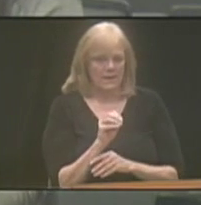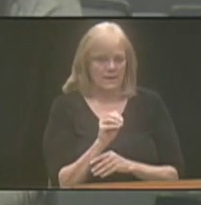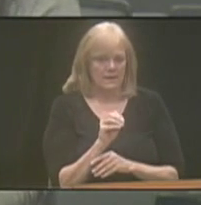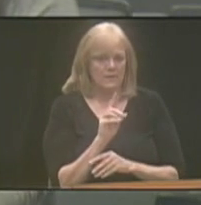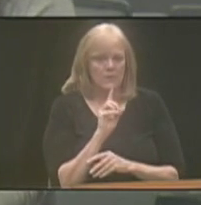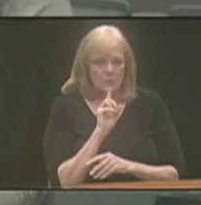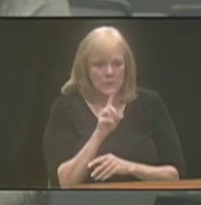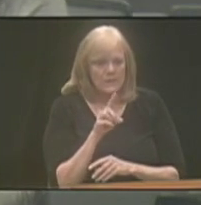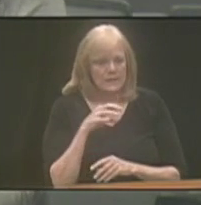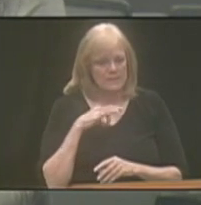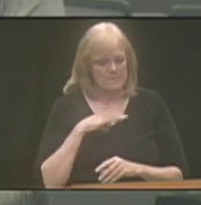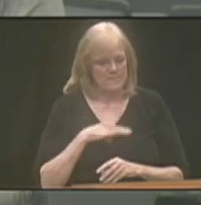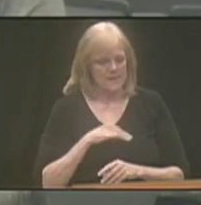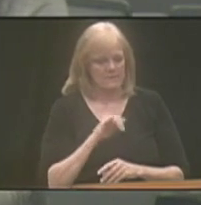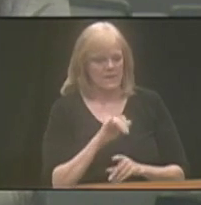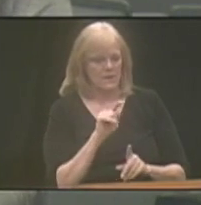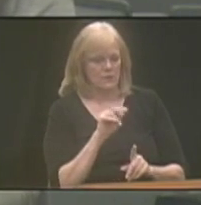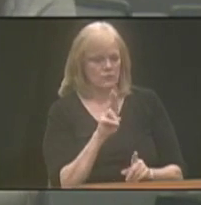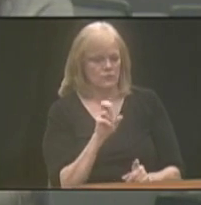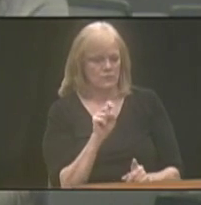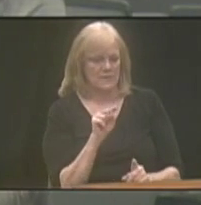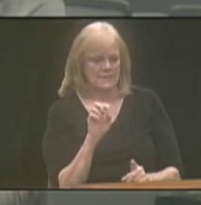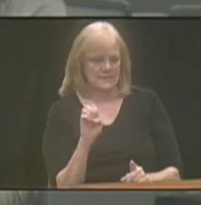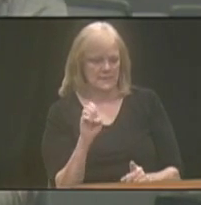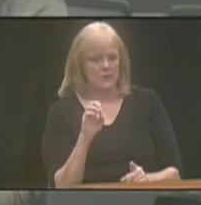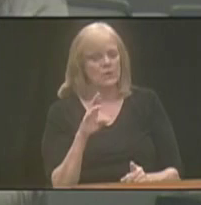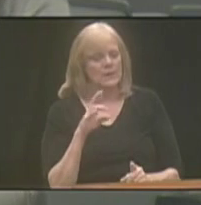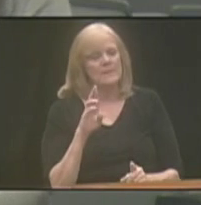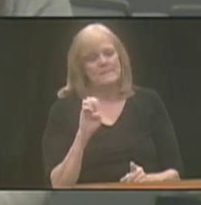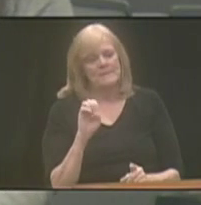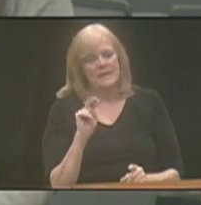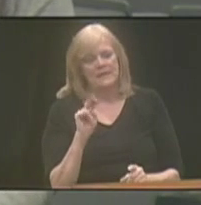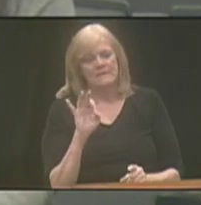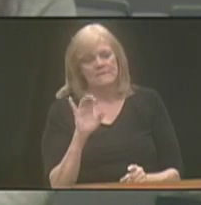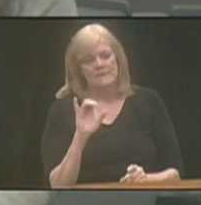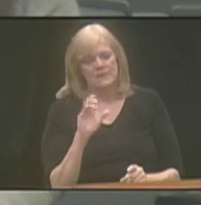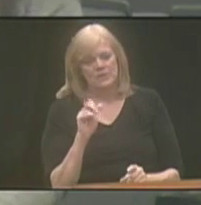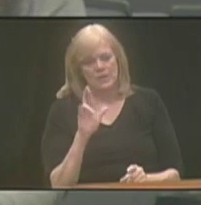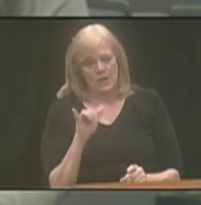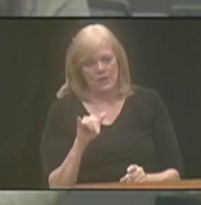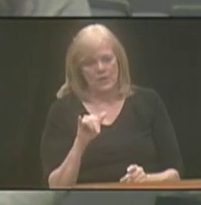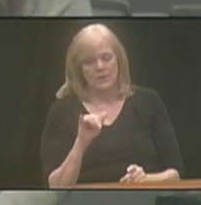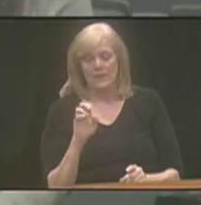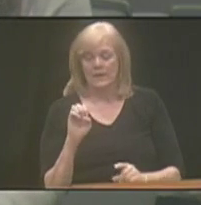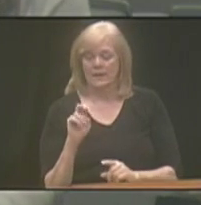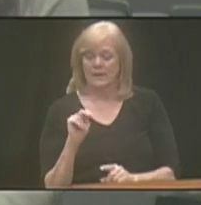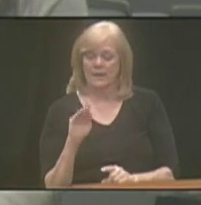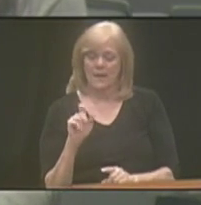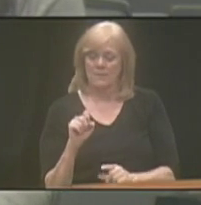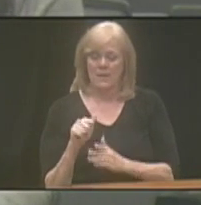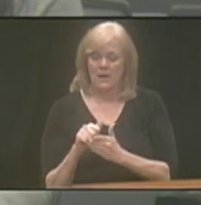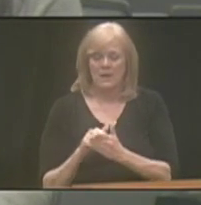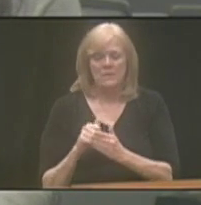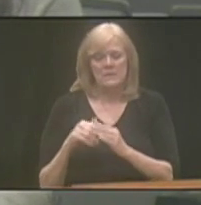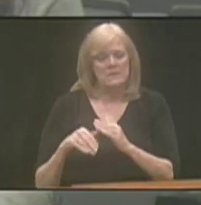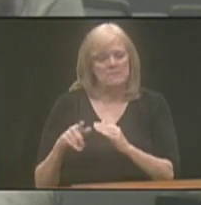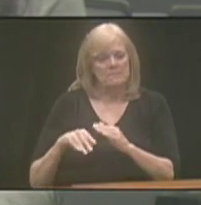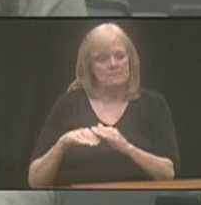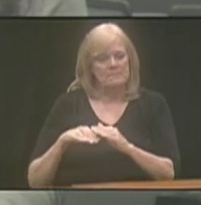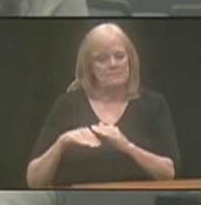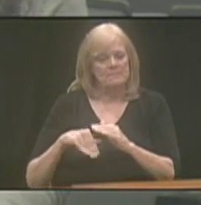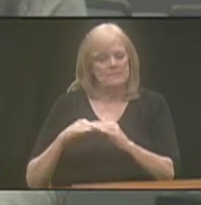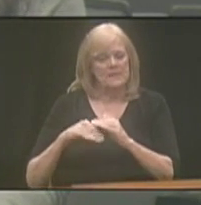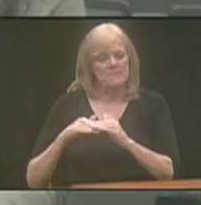and really benefit that trustee, or beneficiary, excuse me. Whereas at the Enable account, the minimum balance